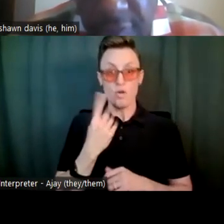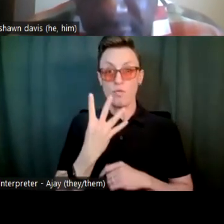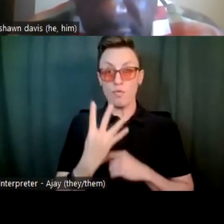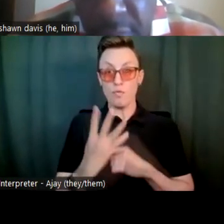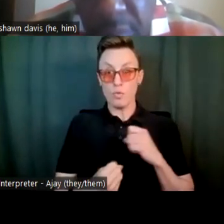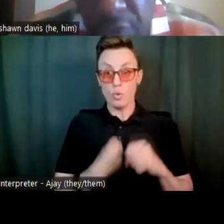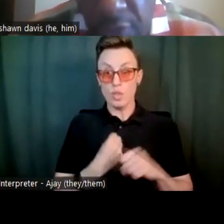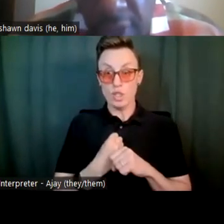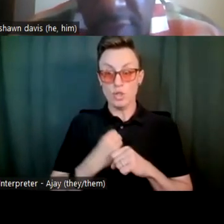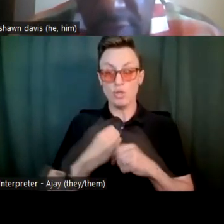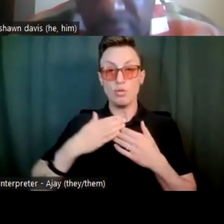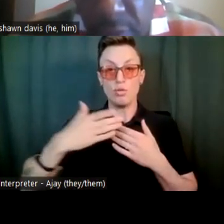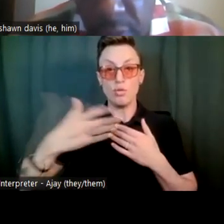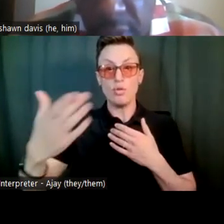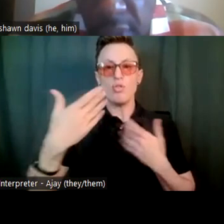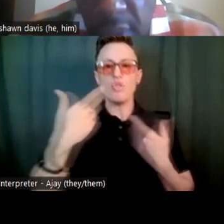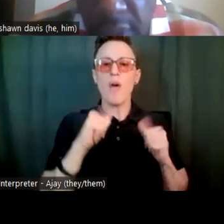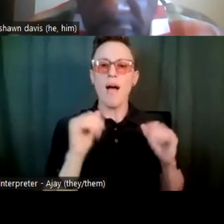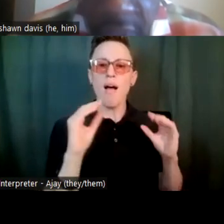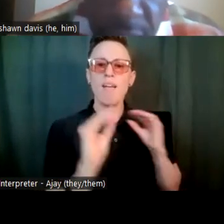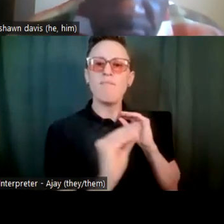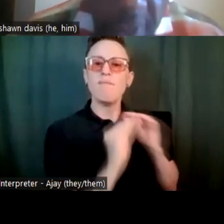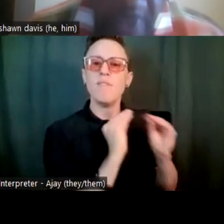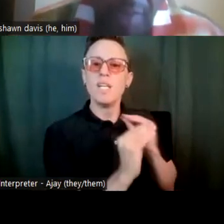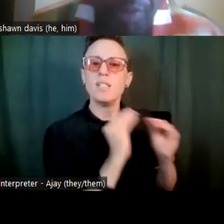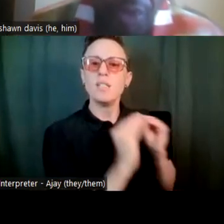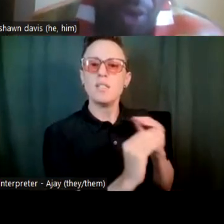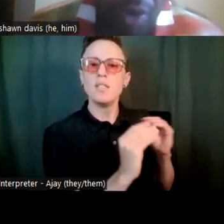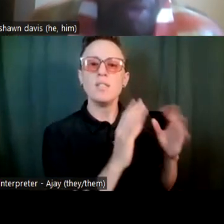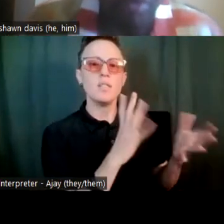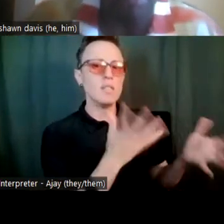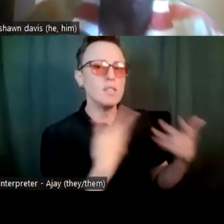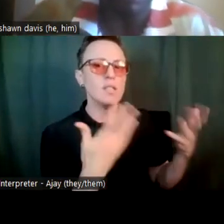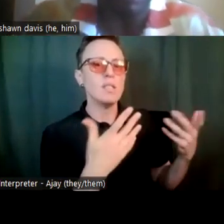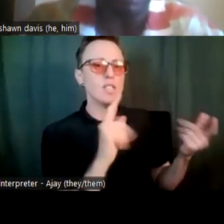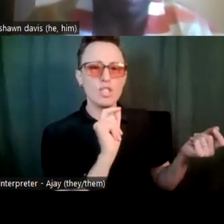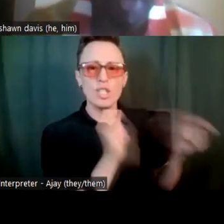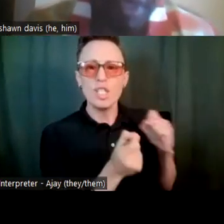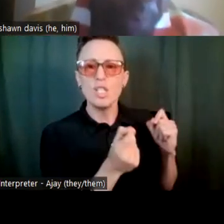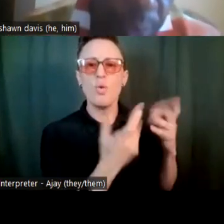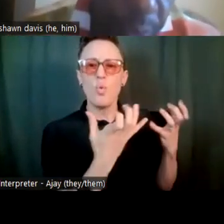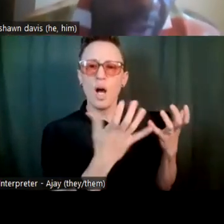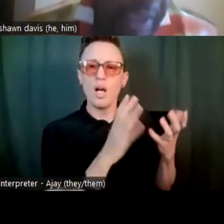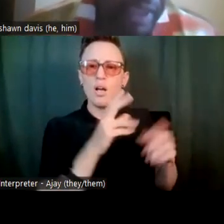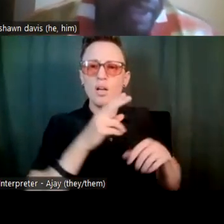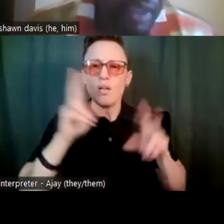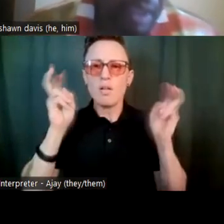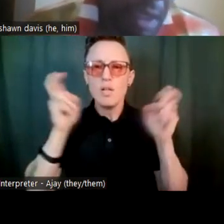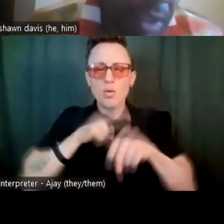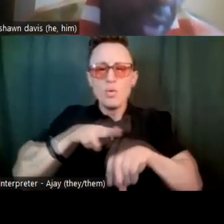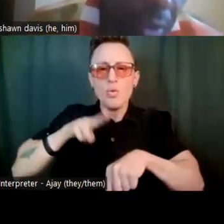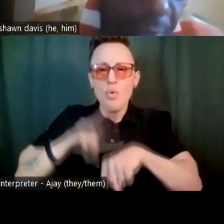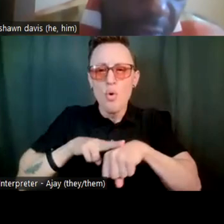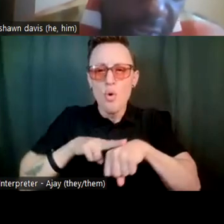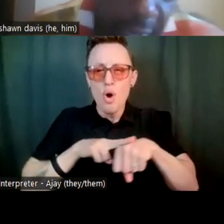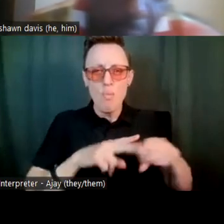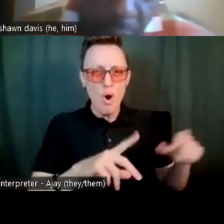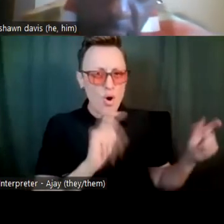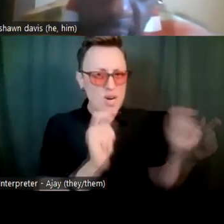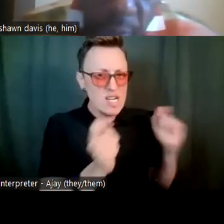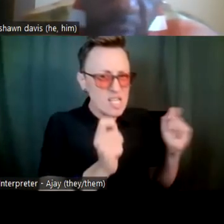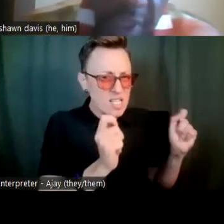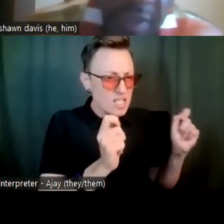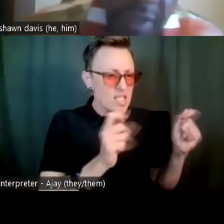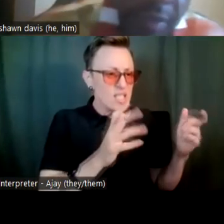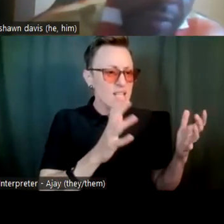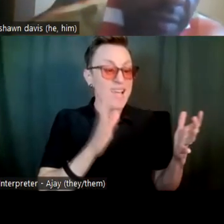fix him, trying to get him to become normal. And really, you know, it was at that